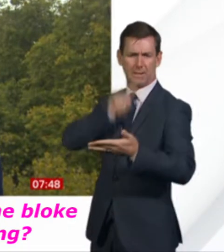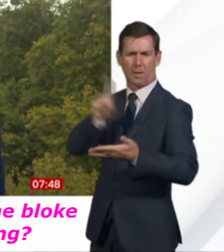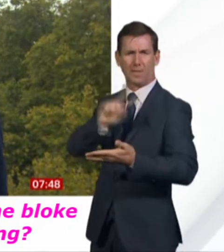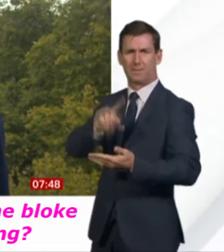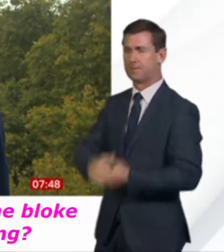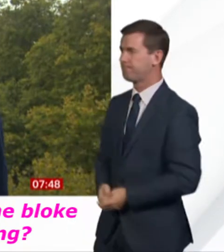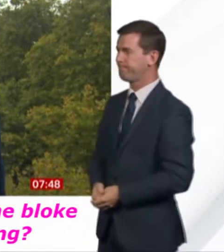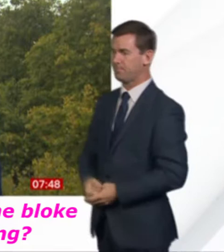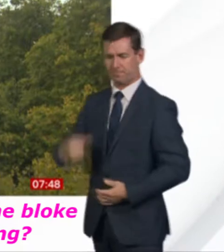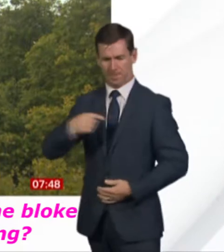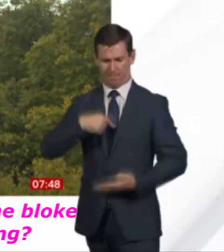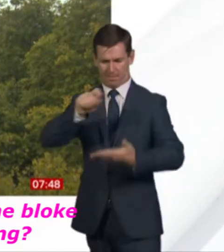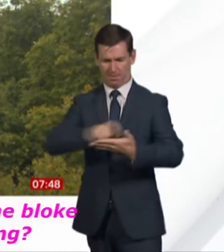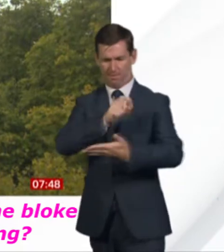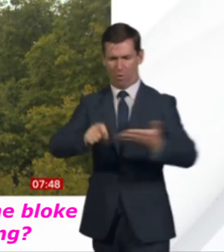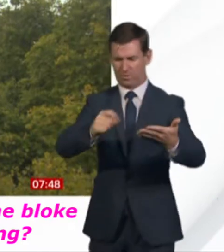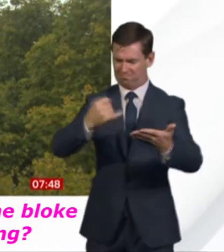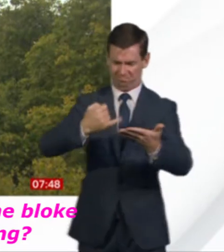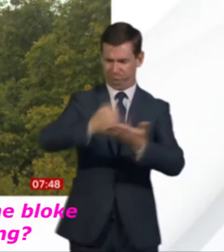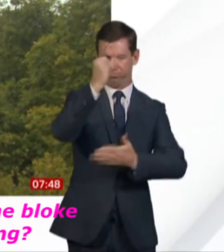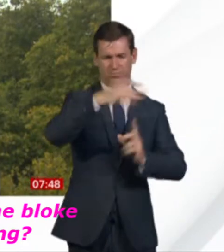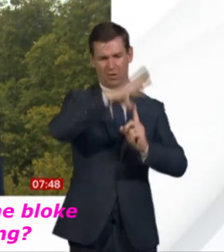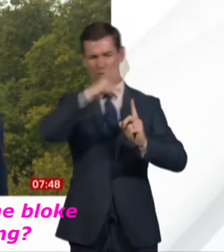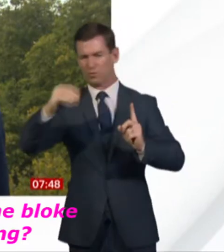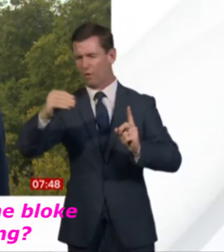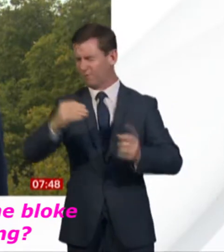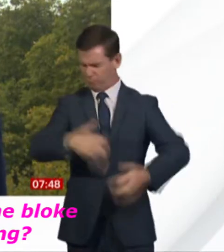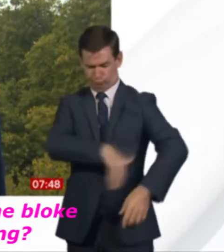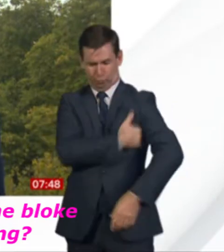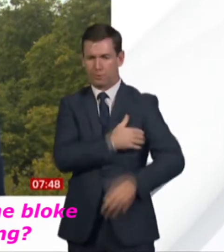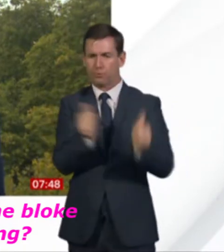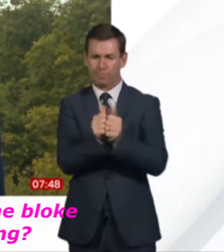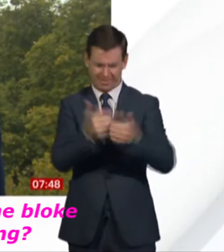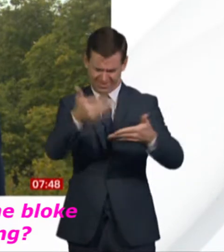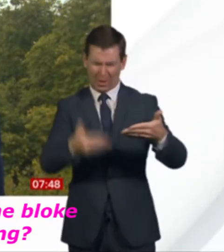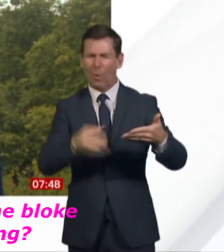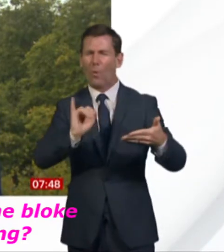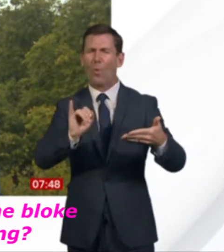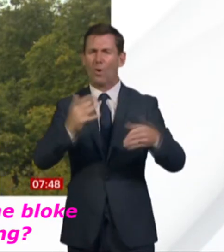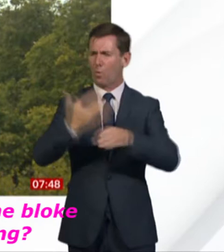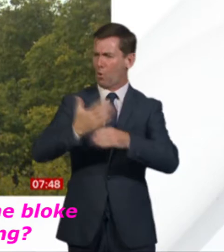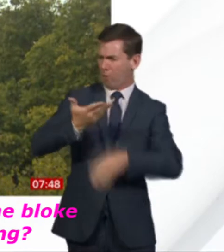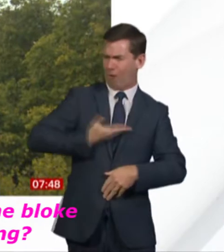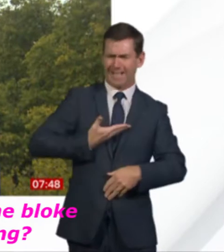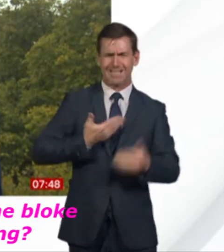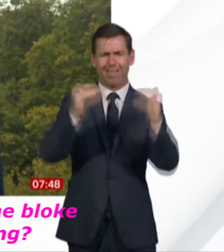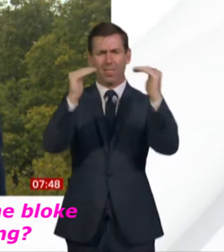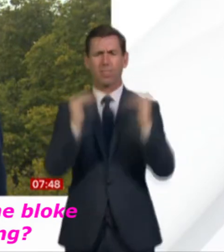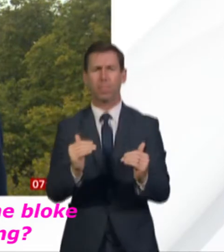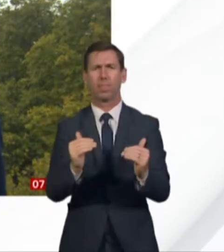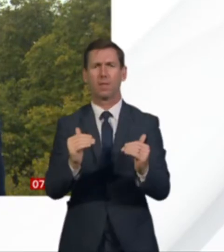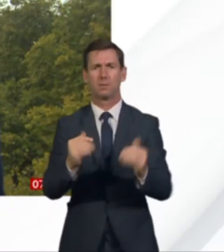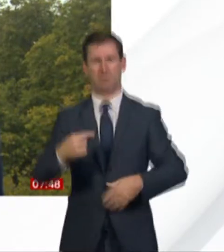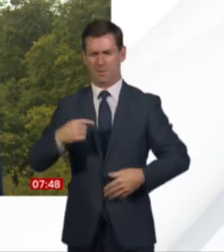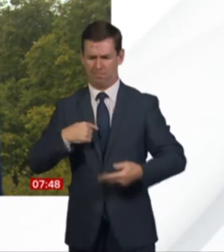I voted against the Tories' rotten deal, a deal that would be bad for workers' rights and so many other things, and then I voted to